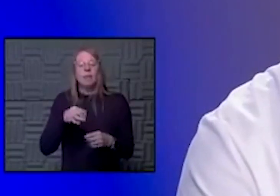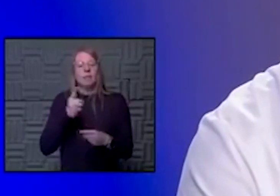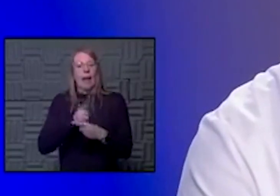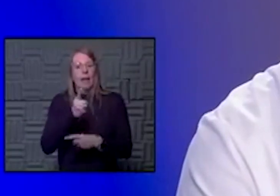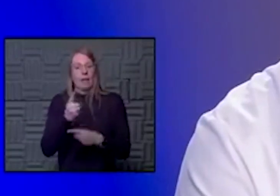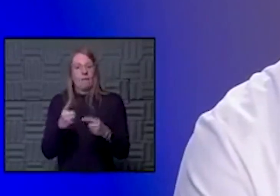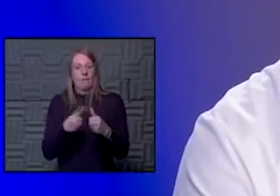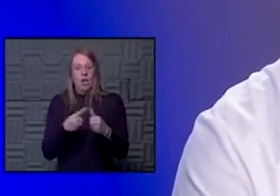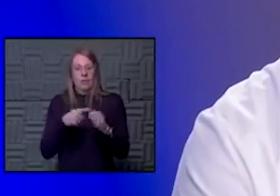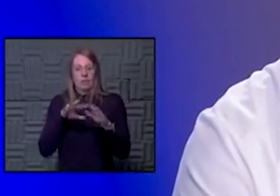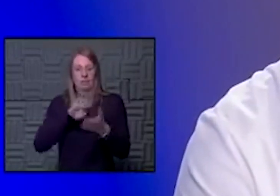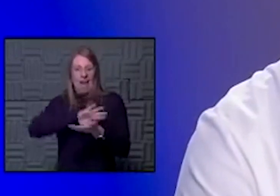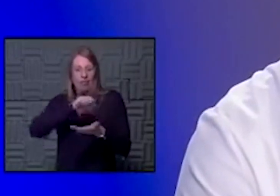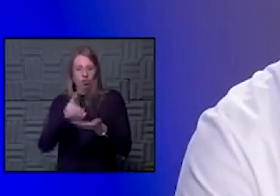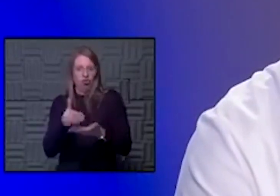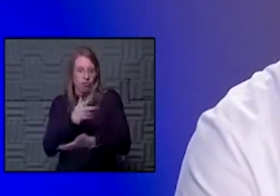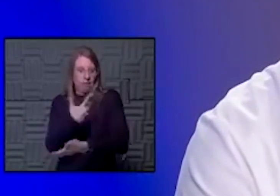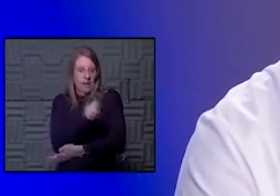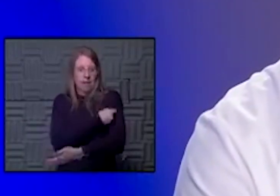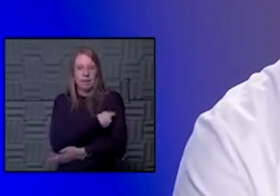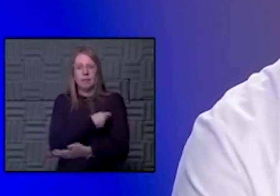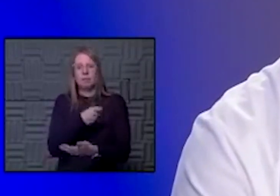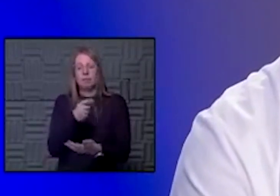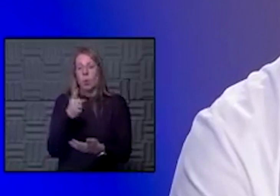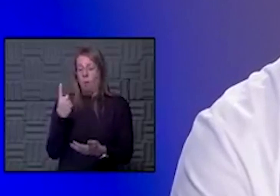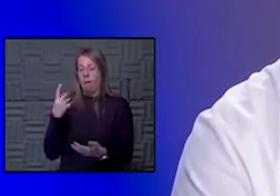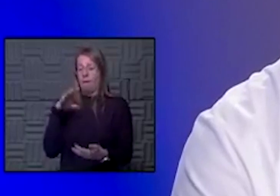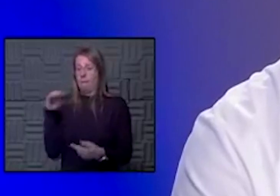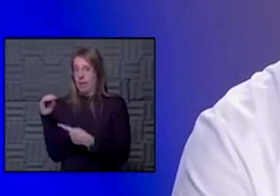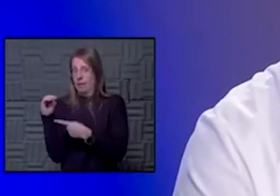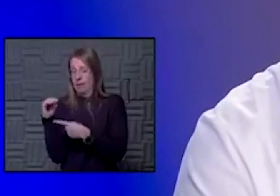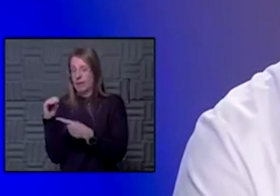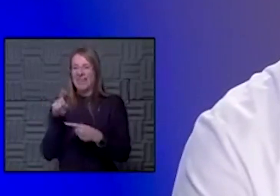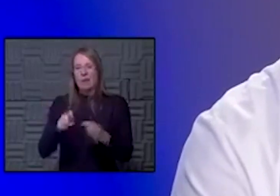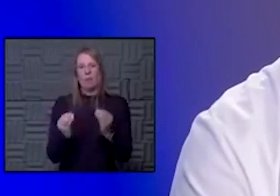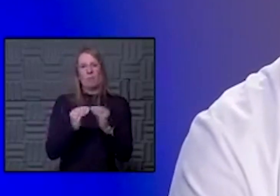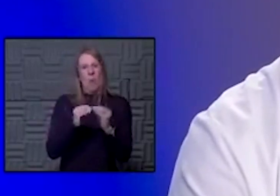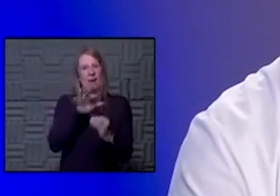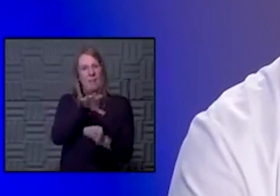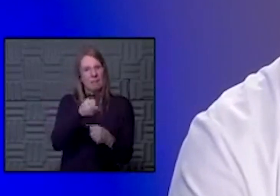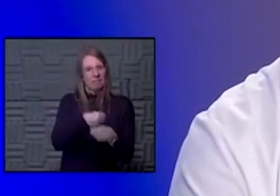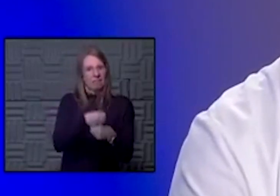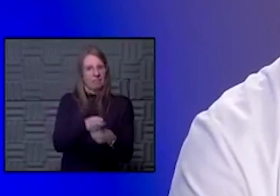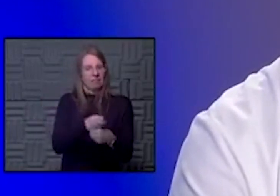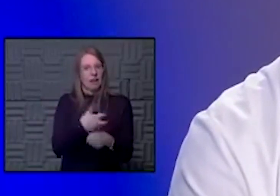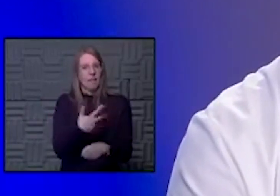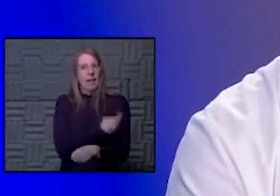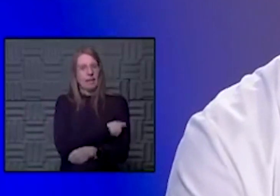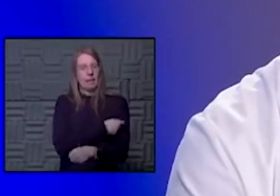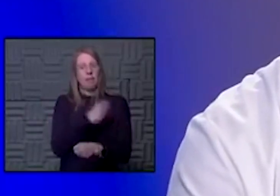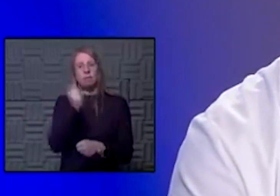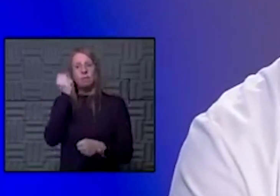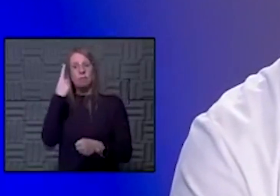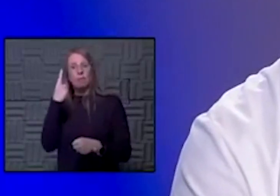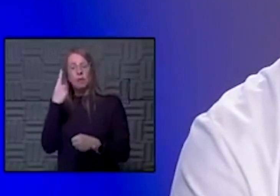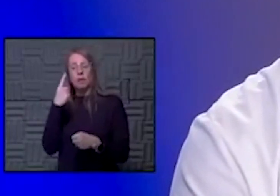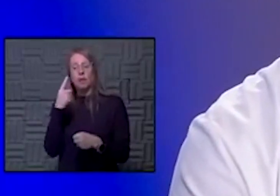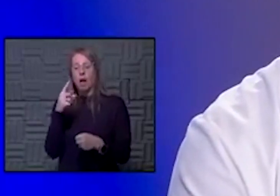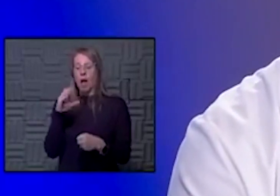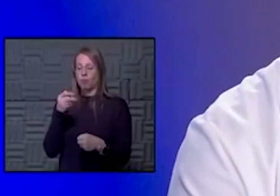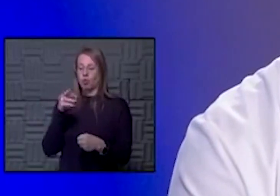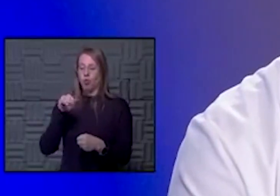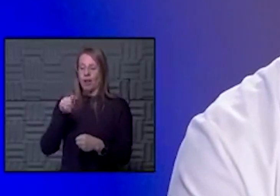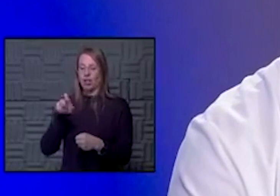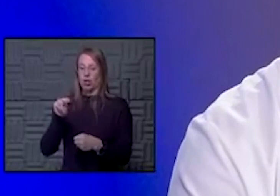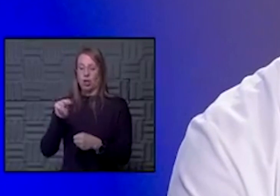vaccines, number one, just by at least one company. That's why we need more companies, because we know that through Operation Warp Speed,